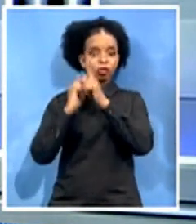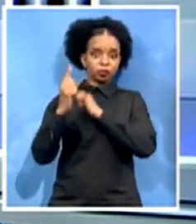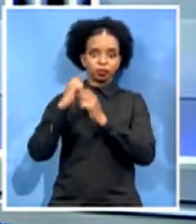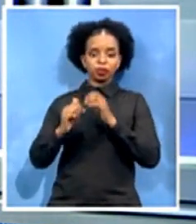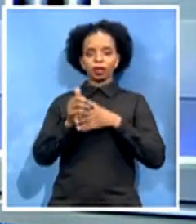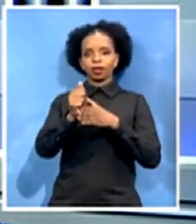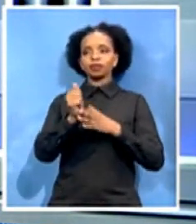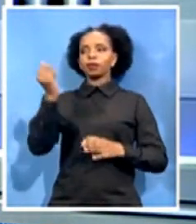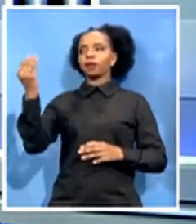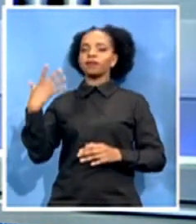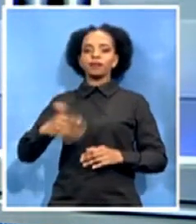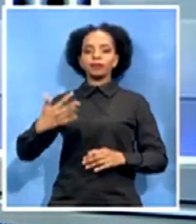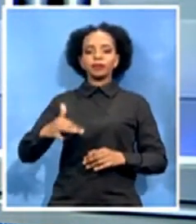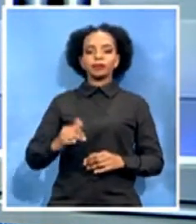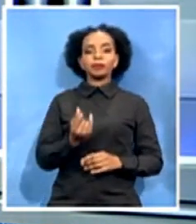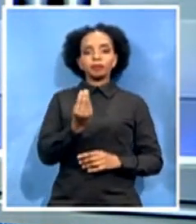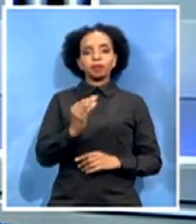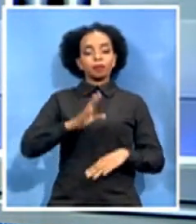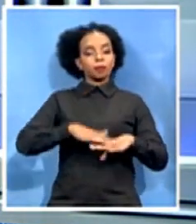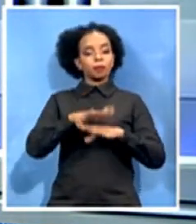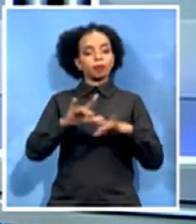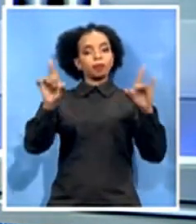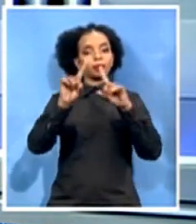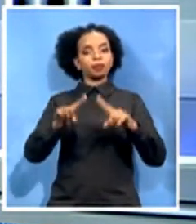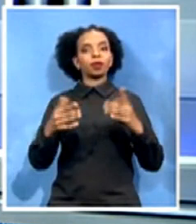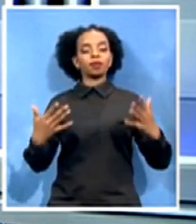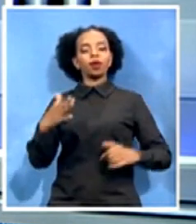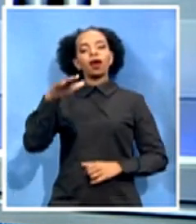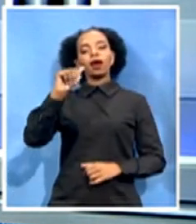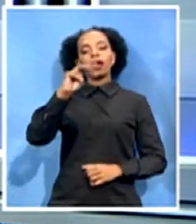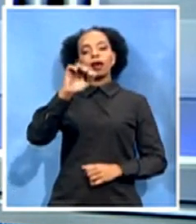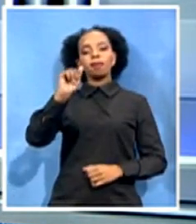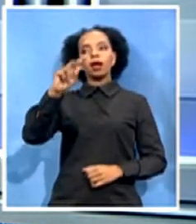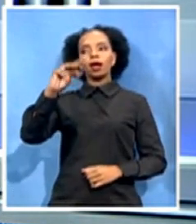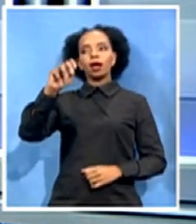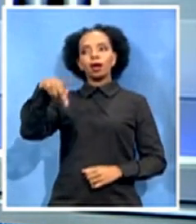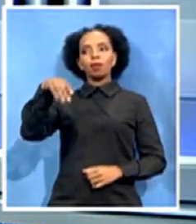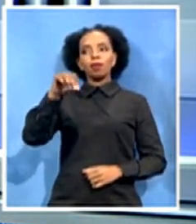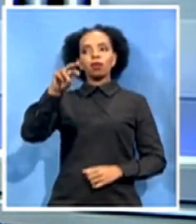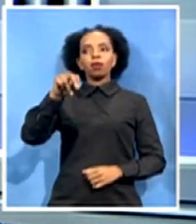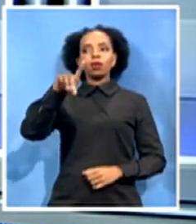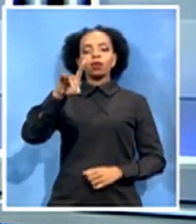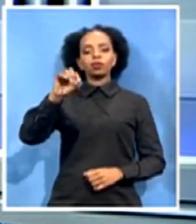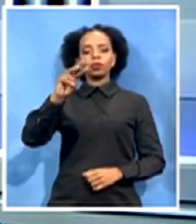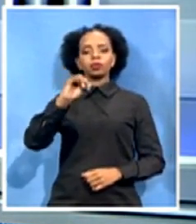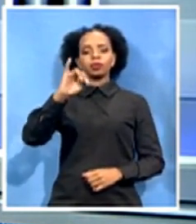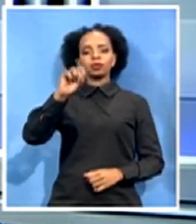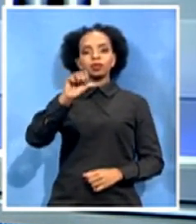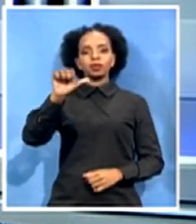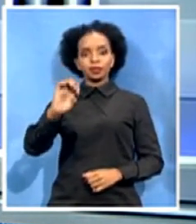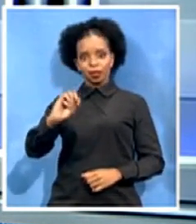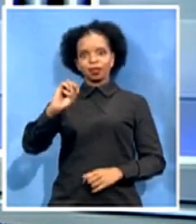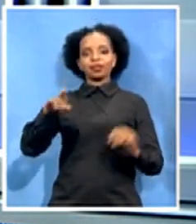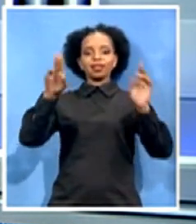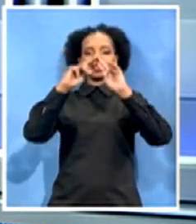special for the Amampondomise nation as their kingship was restored after King Mflonto was stripped of his